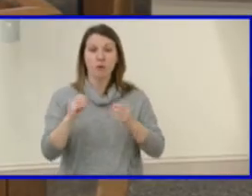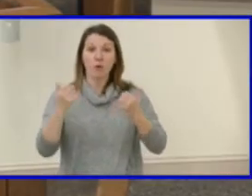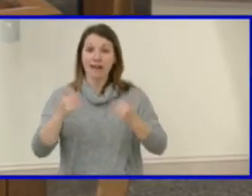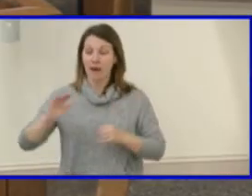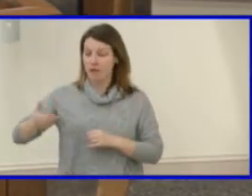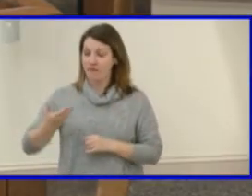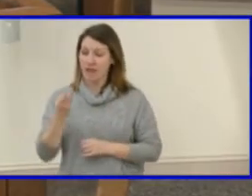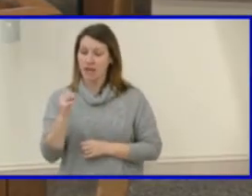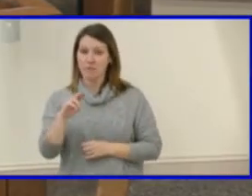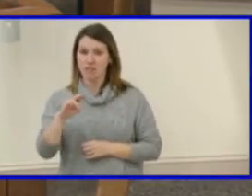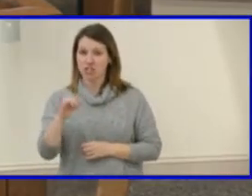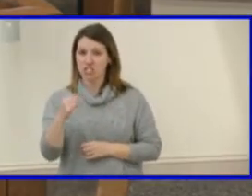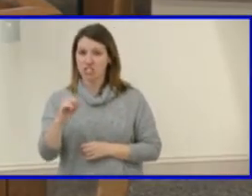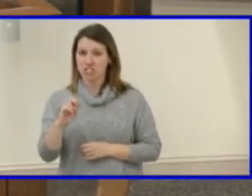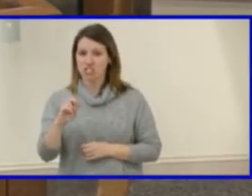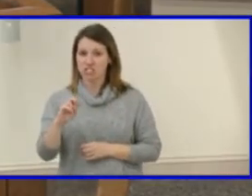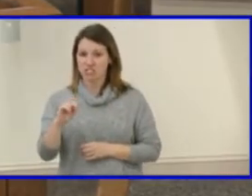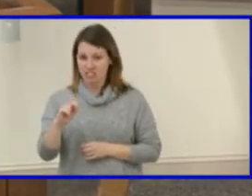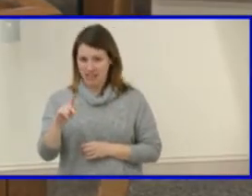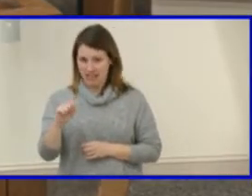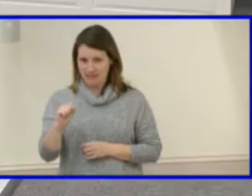share more about our communication plan.